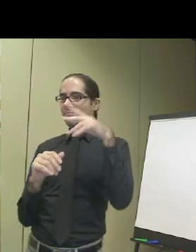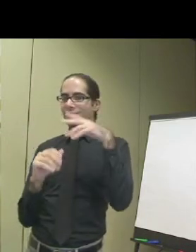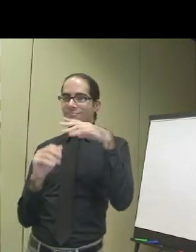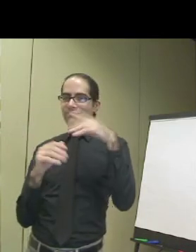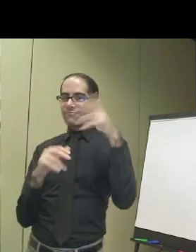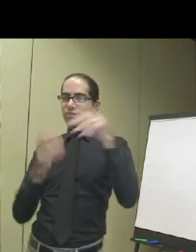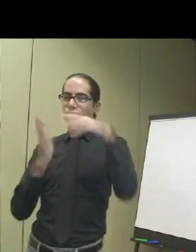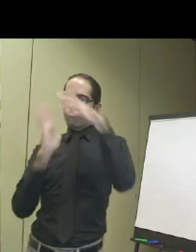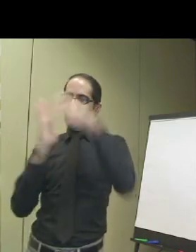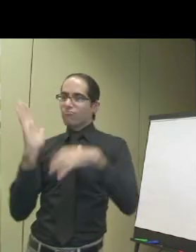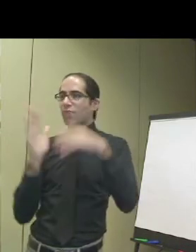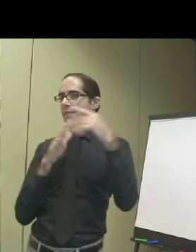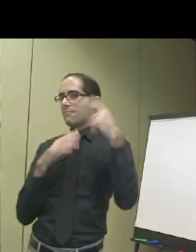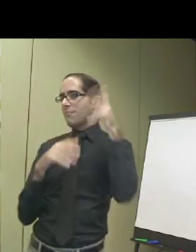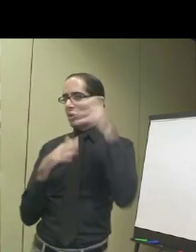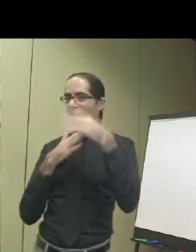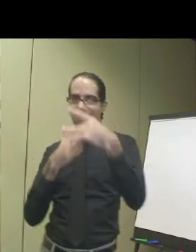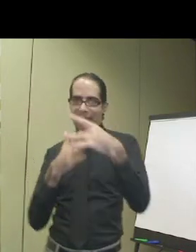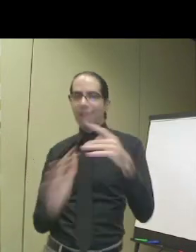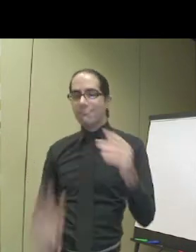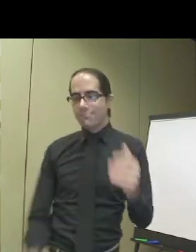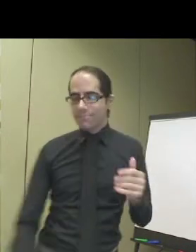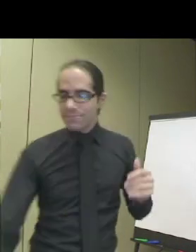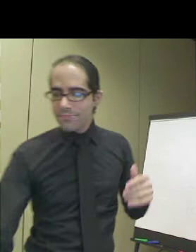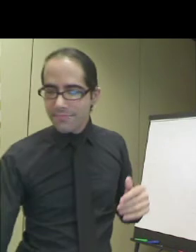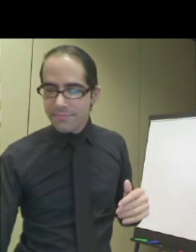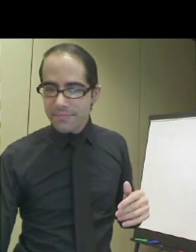cons to that as well.